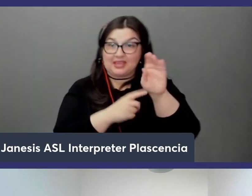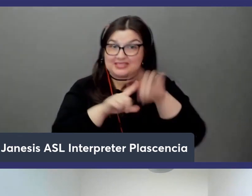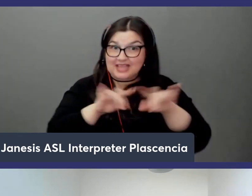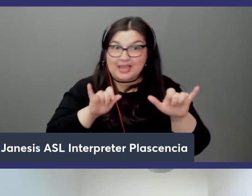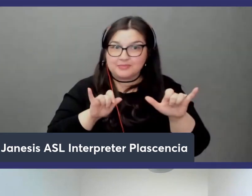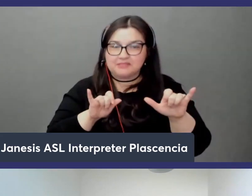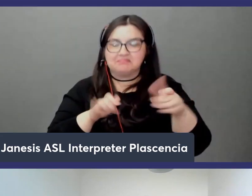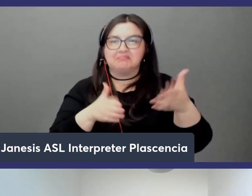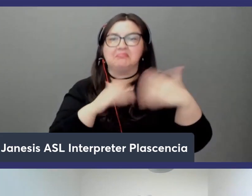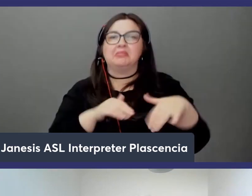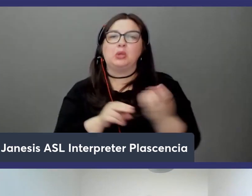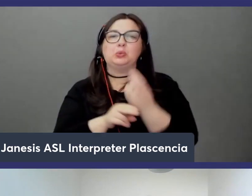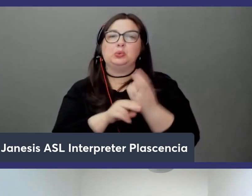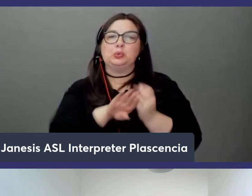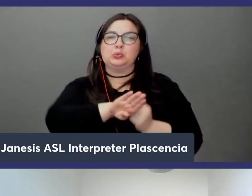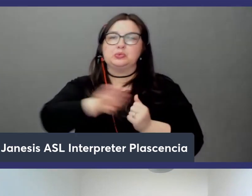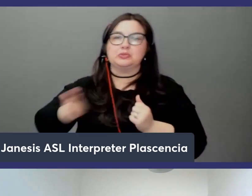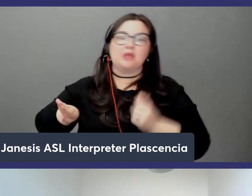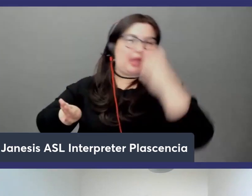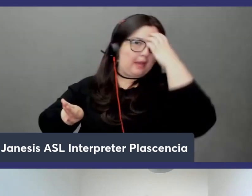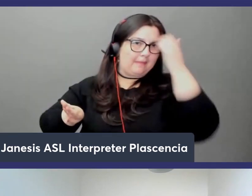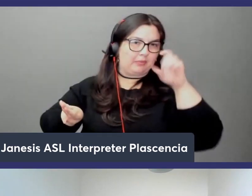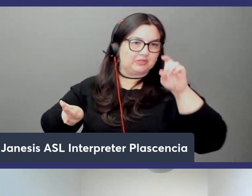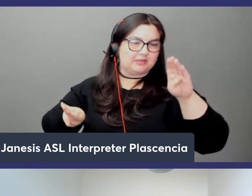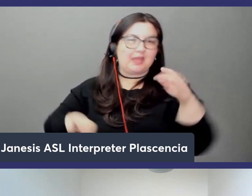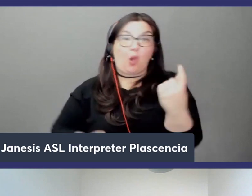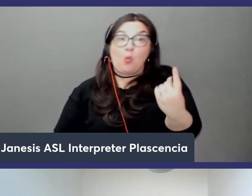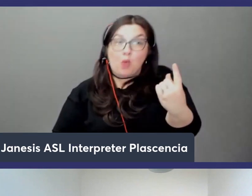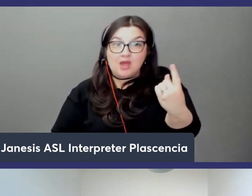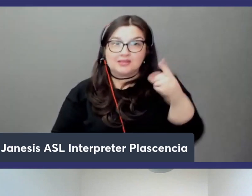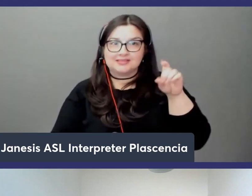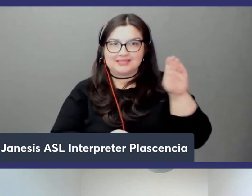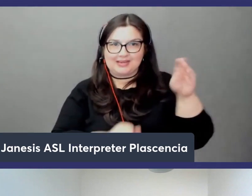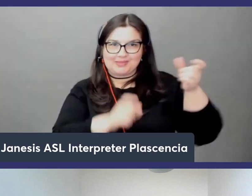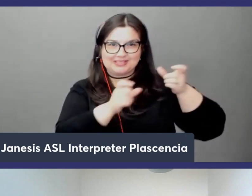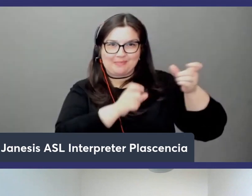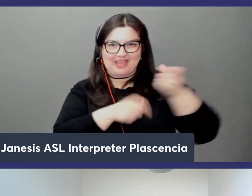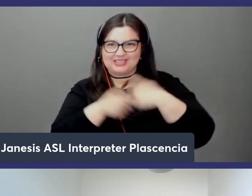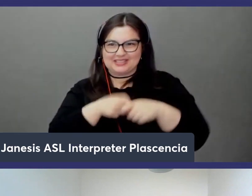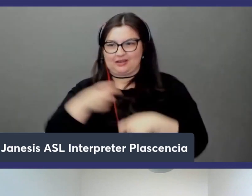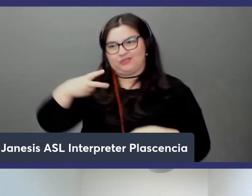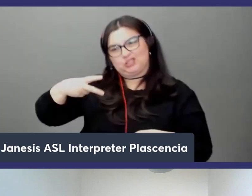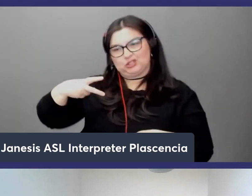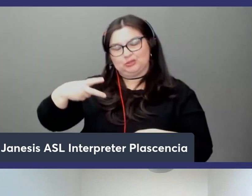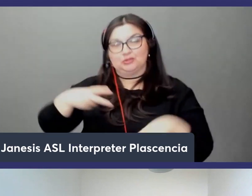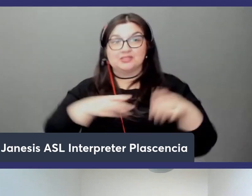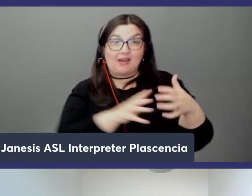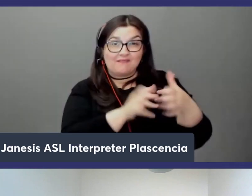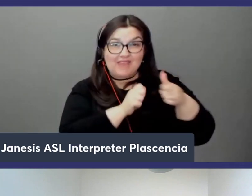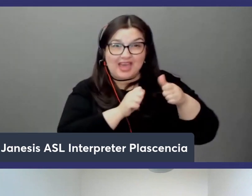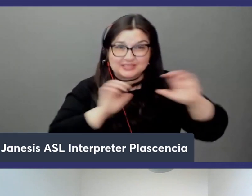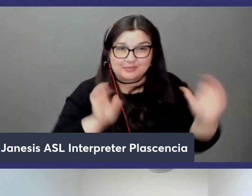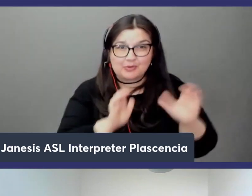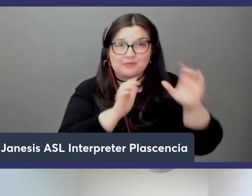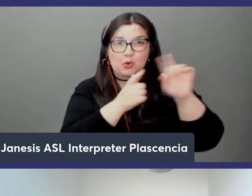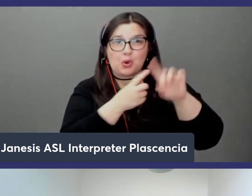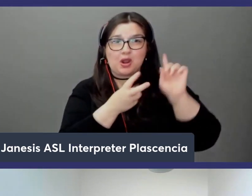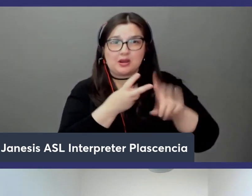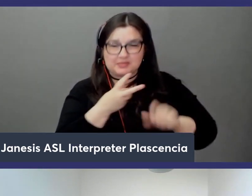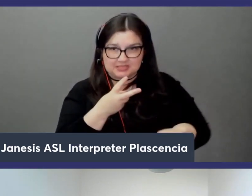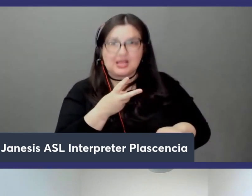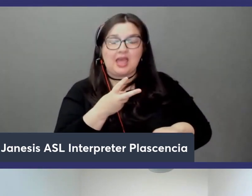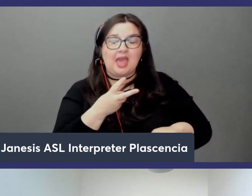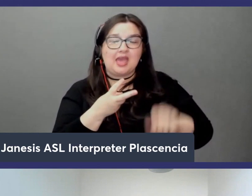use memory db which is one database to manage instead of two right and you get uh the fast performance as well as database durability